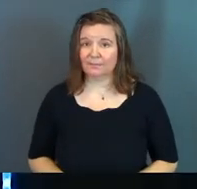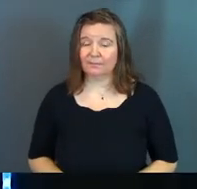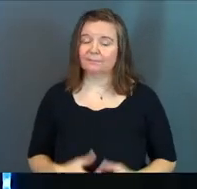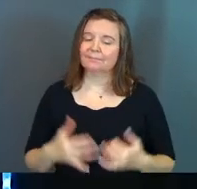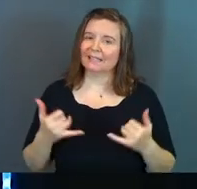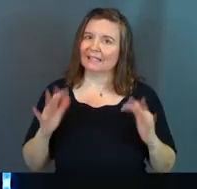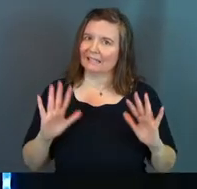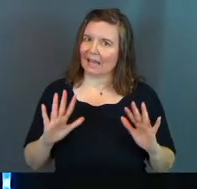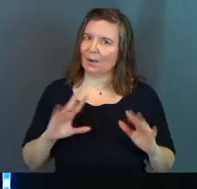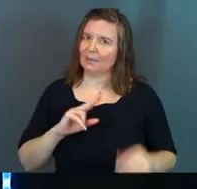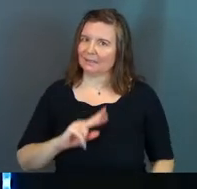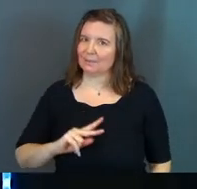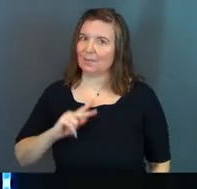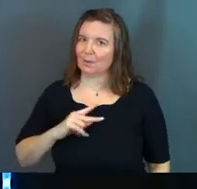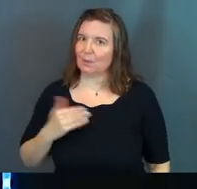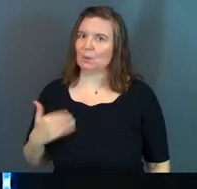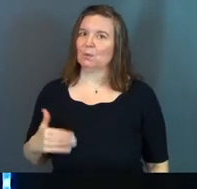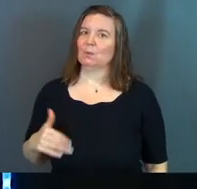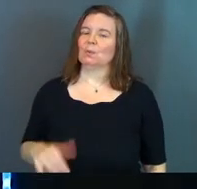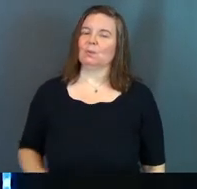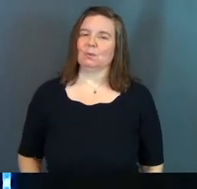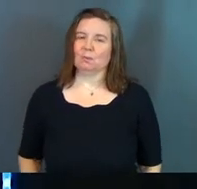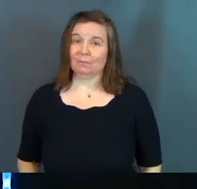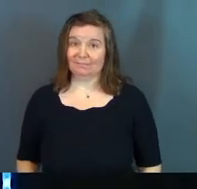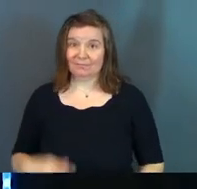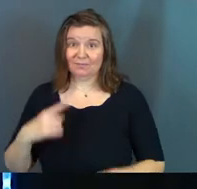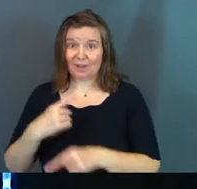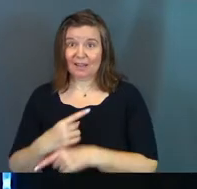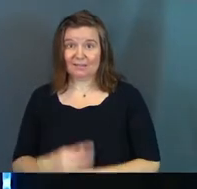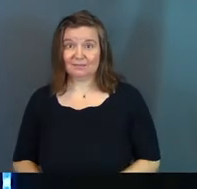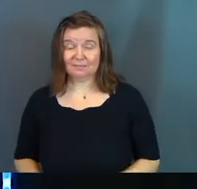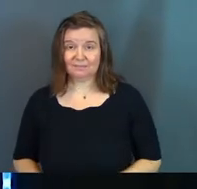Now it's getting personal, right?